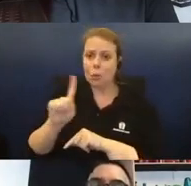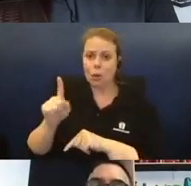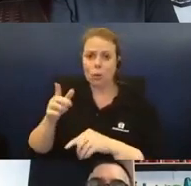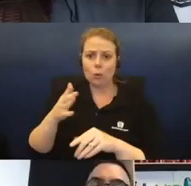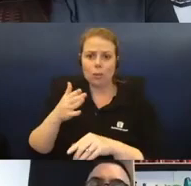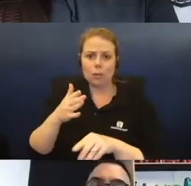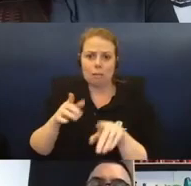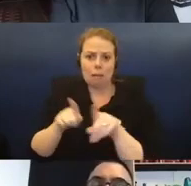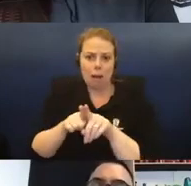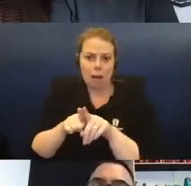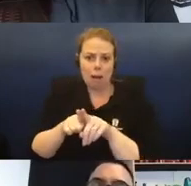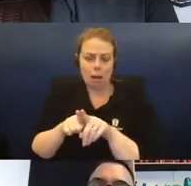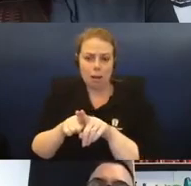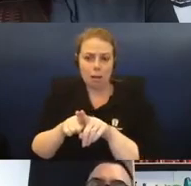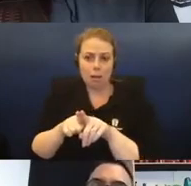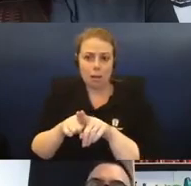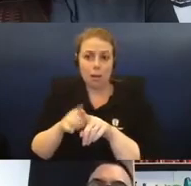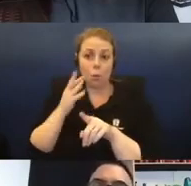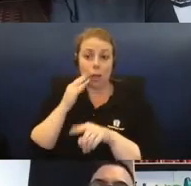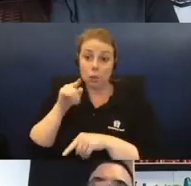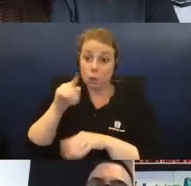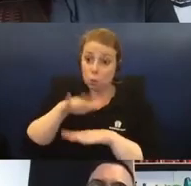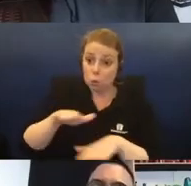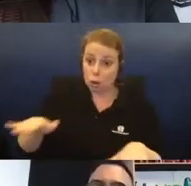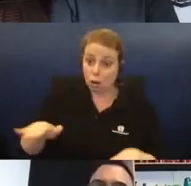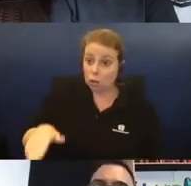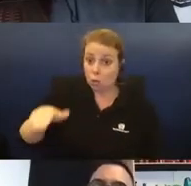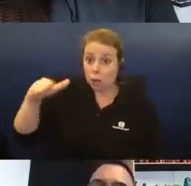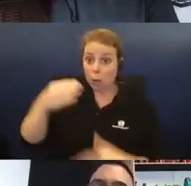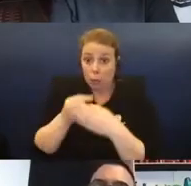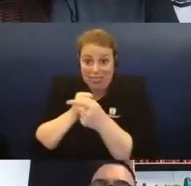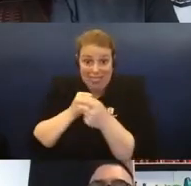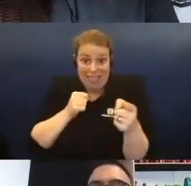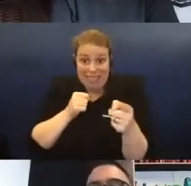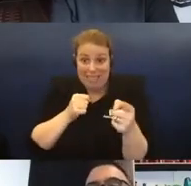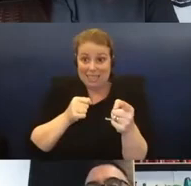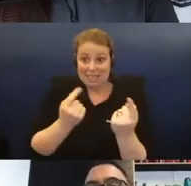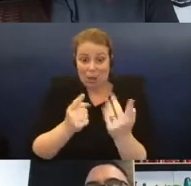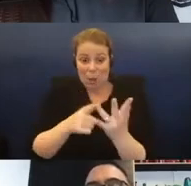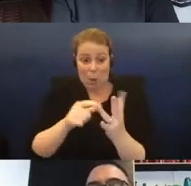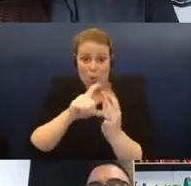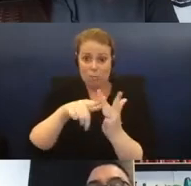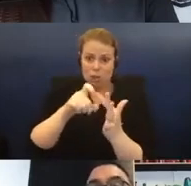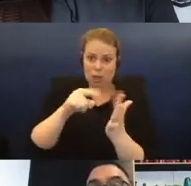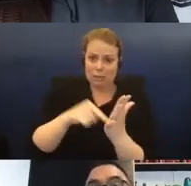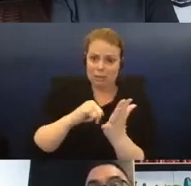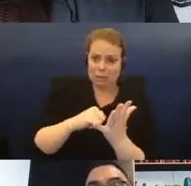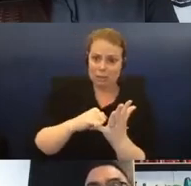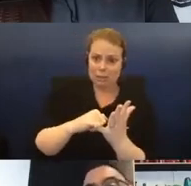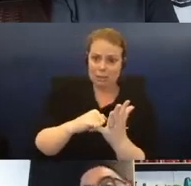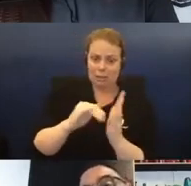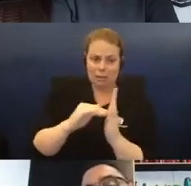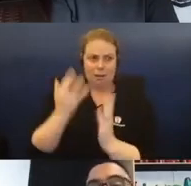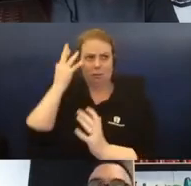as a child, like when you grew up with these objects, and perhaps reflect upon, you know, now,